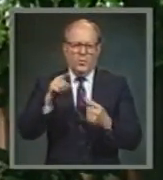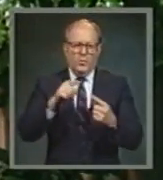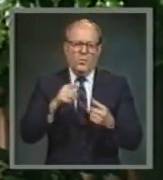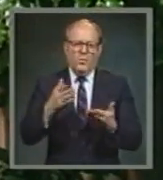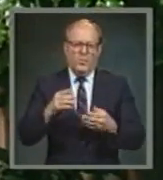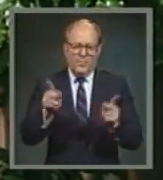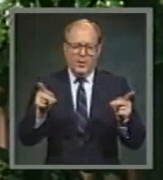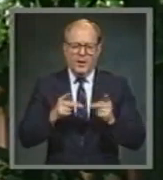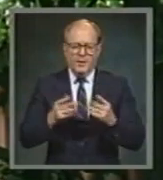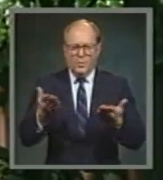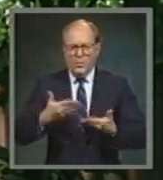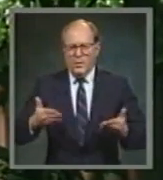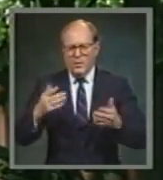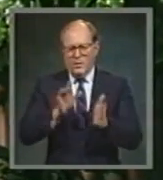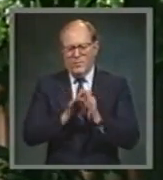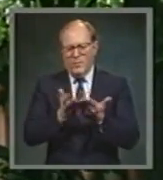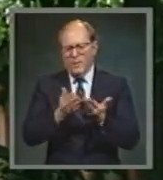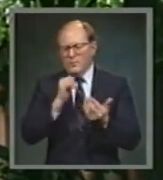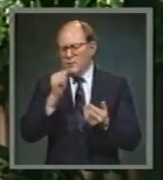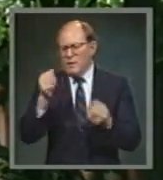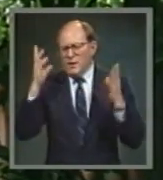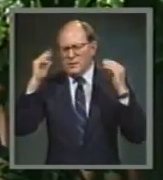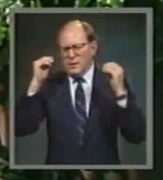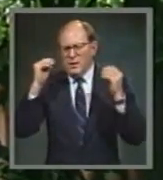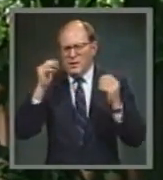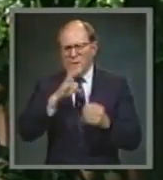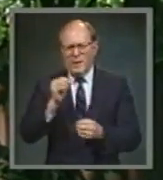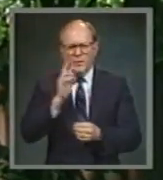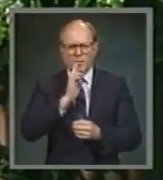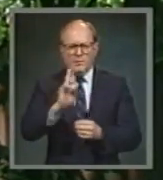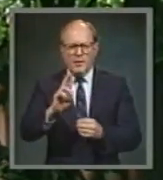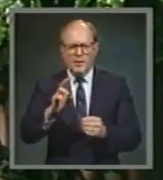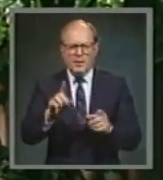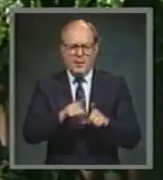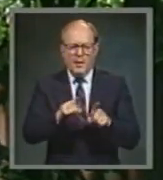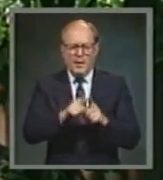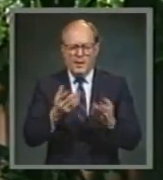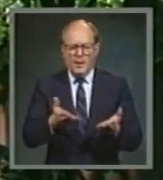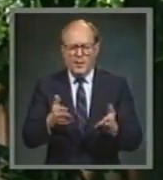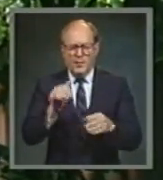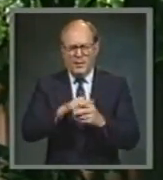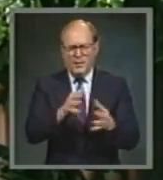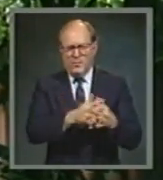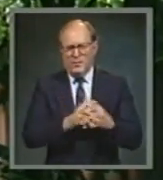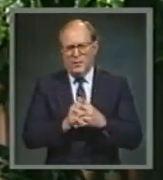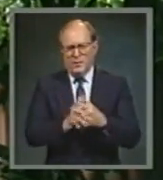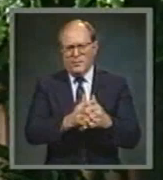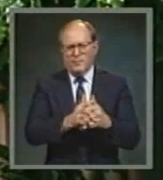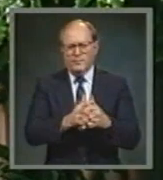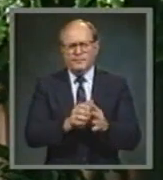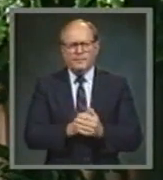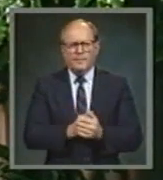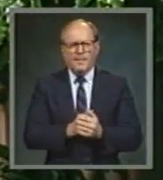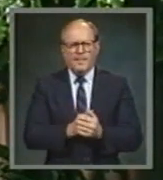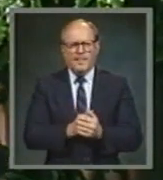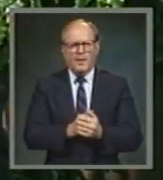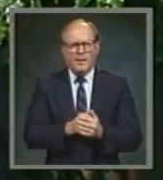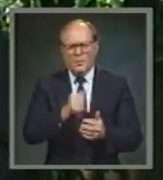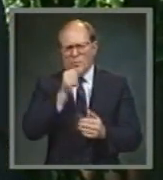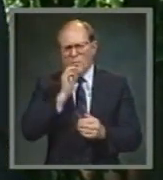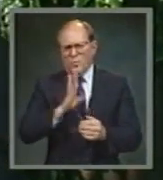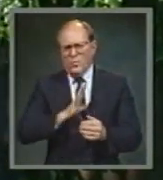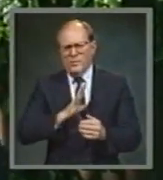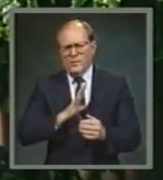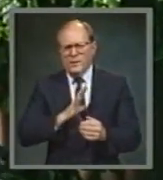and respected as they have been here in America until only recently. That woman